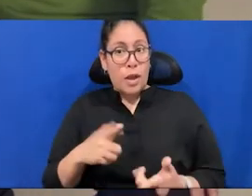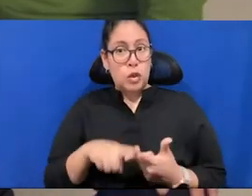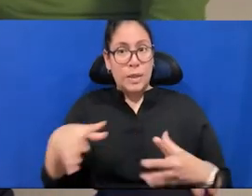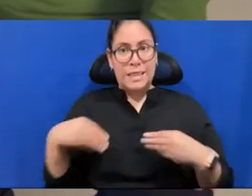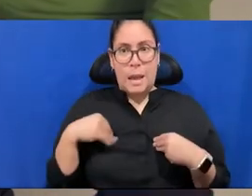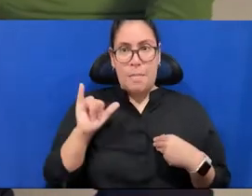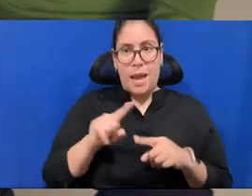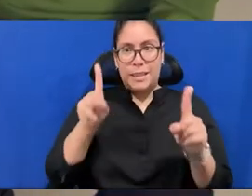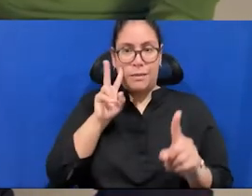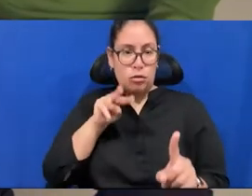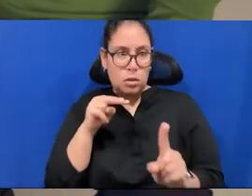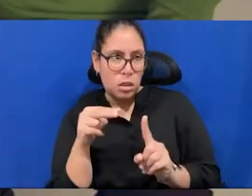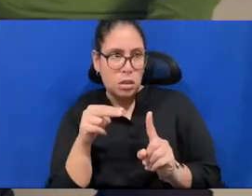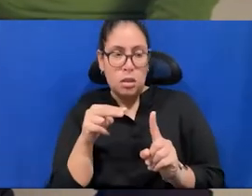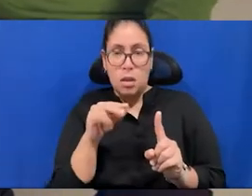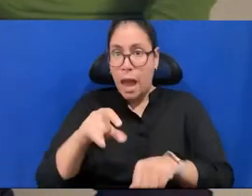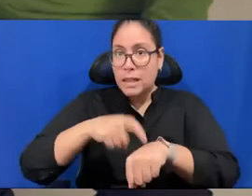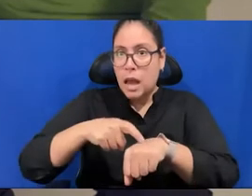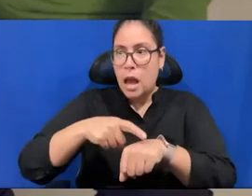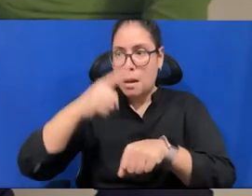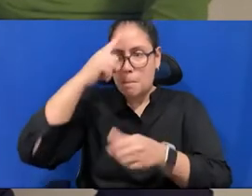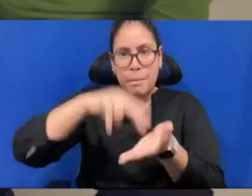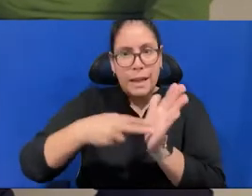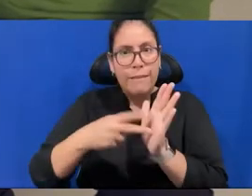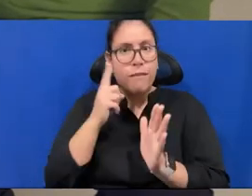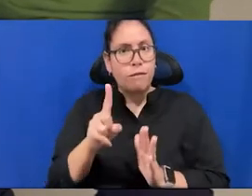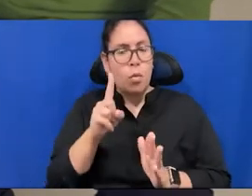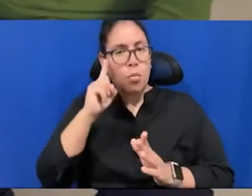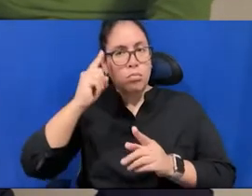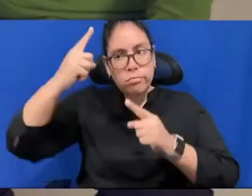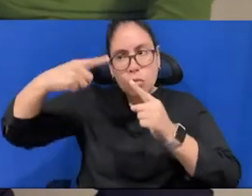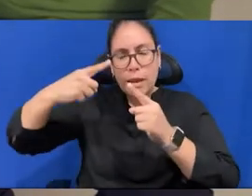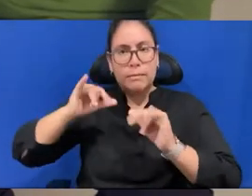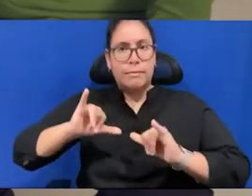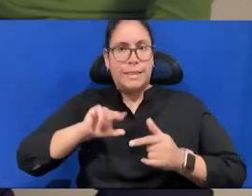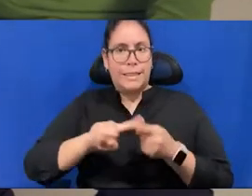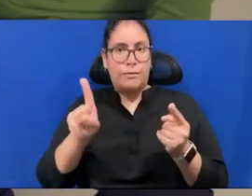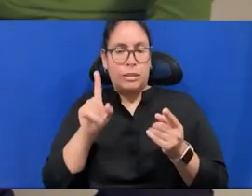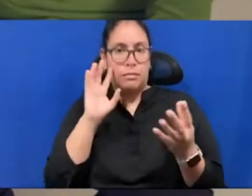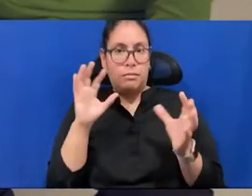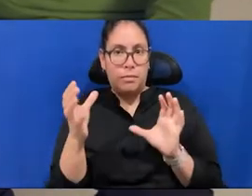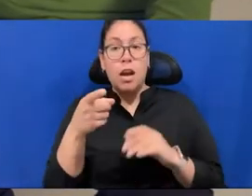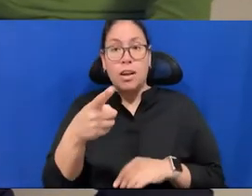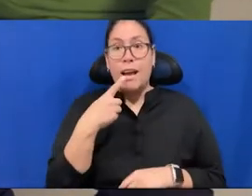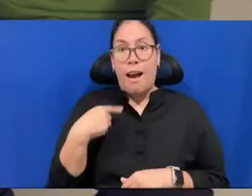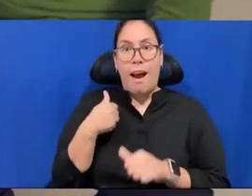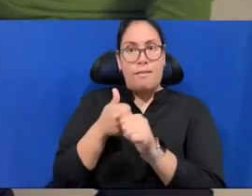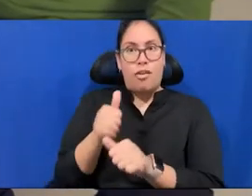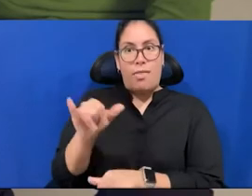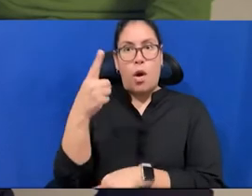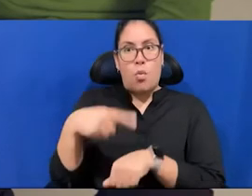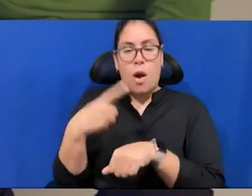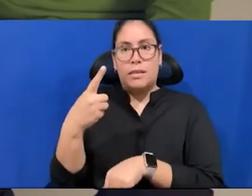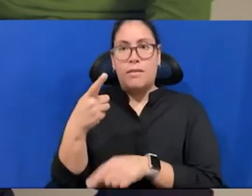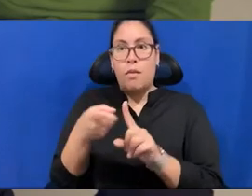for processing? Yeah, I mean, that's what I love about, I did, I tracked that once from New York to my hometown in Bristol,